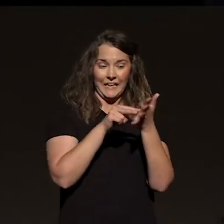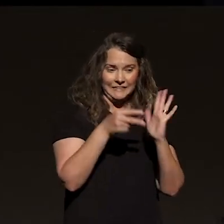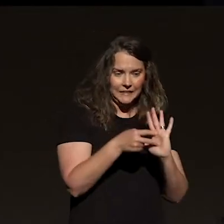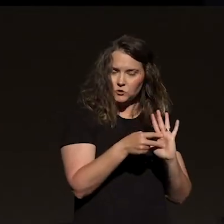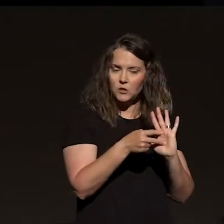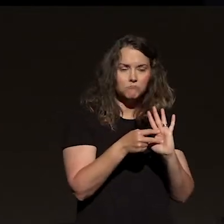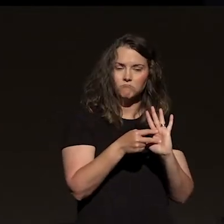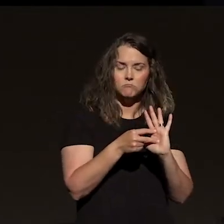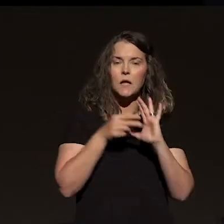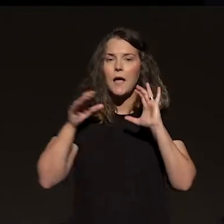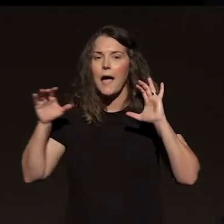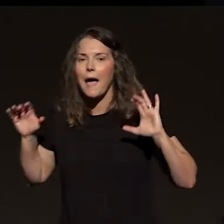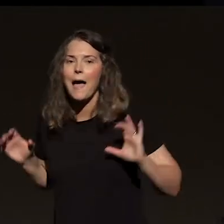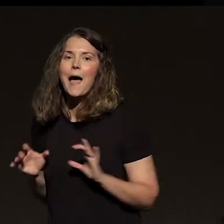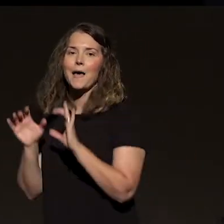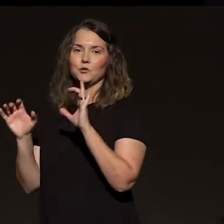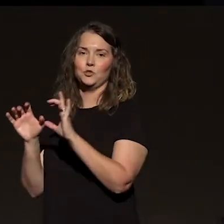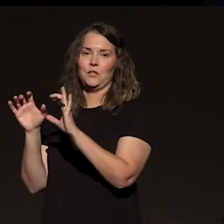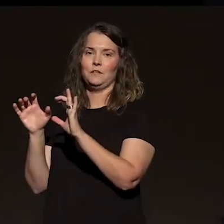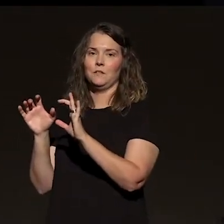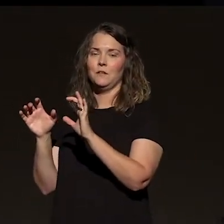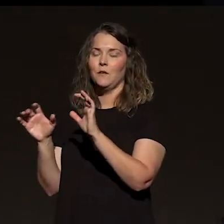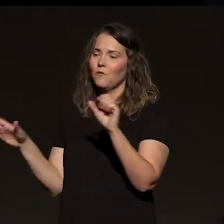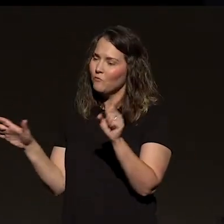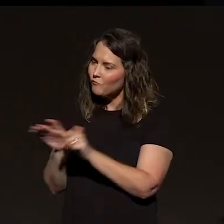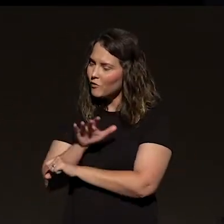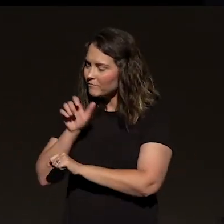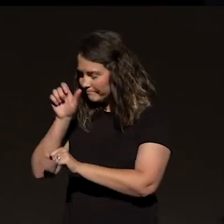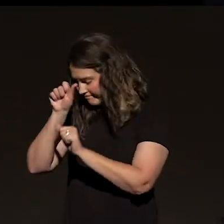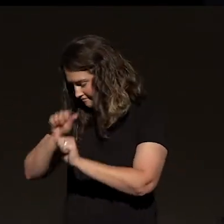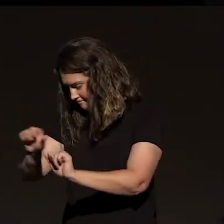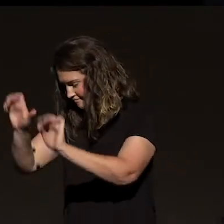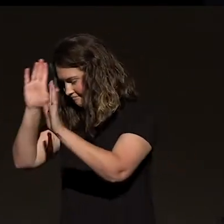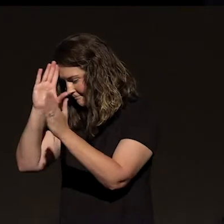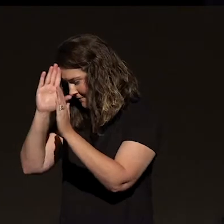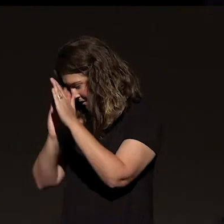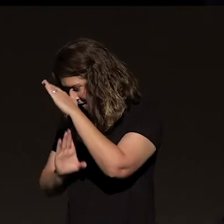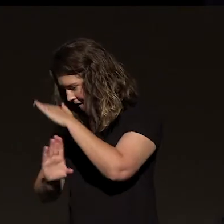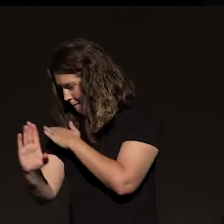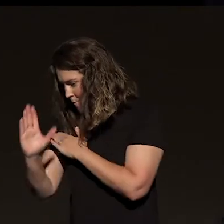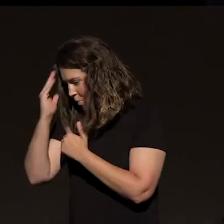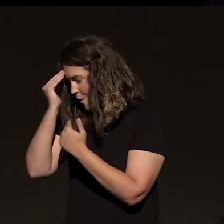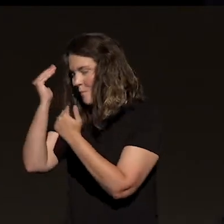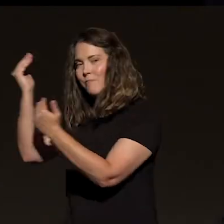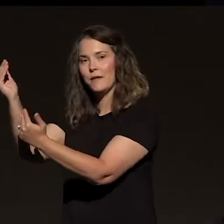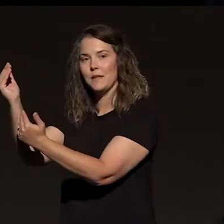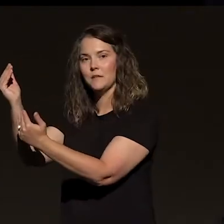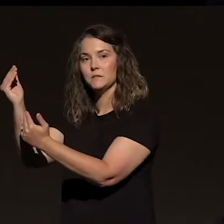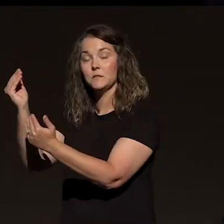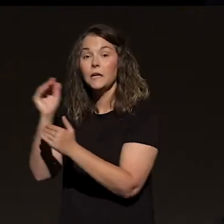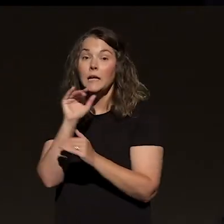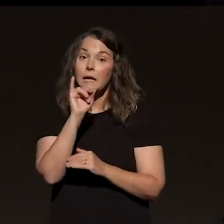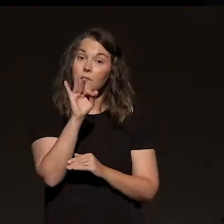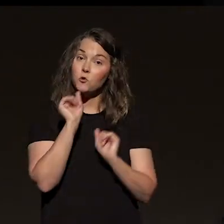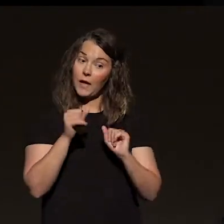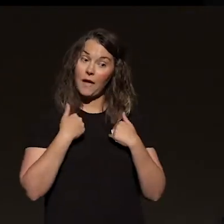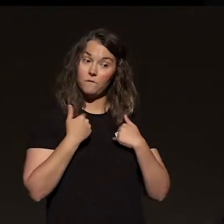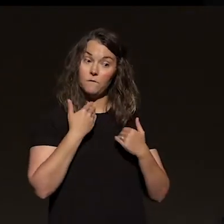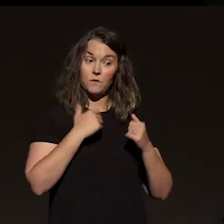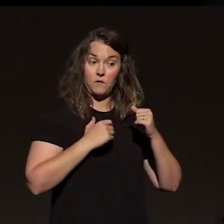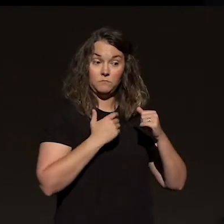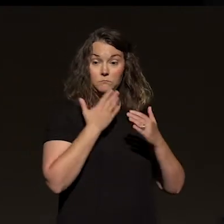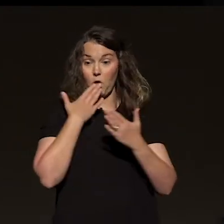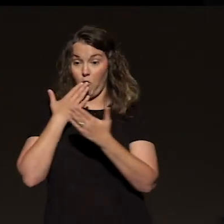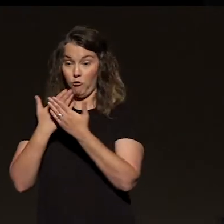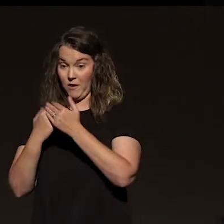action, a life of surrender and humble obedience. But if you can have a good foundation, you can also have a bad foundation. That's what the storm's revealing. Matthew